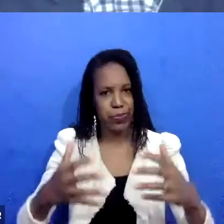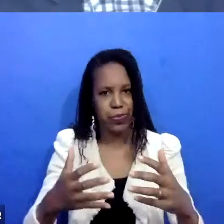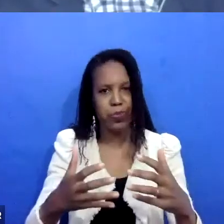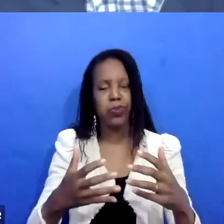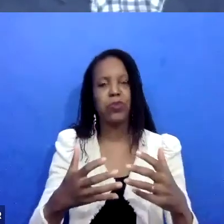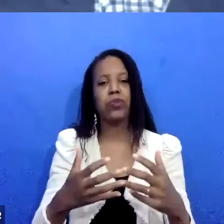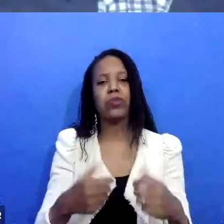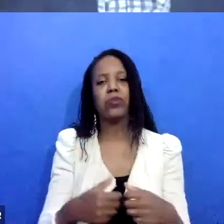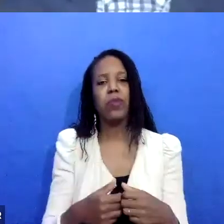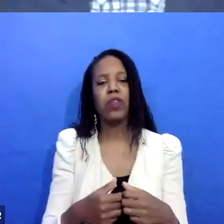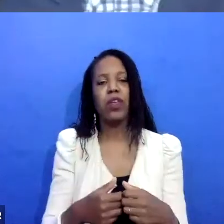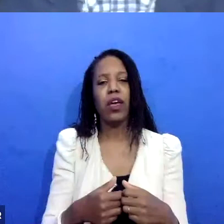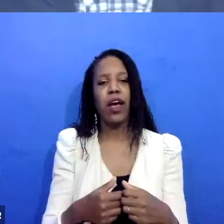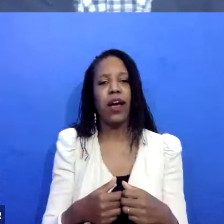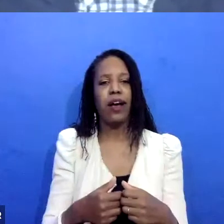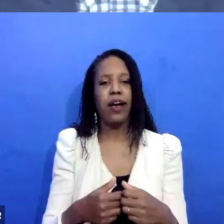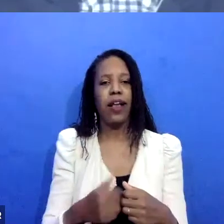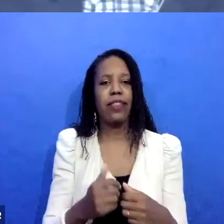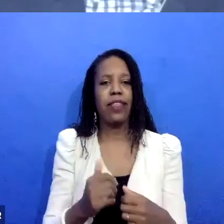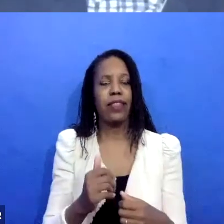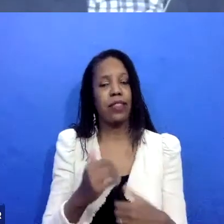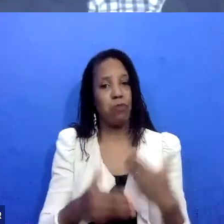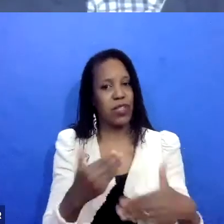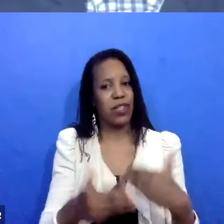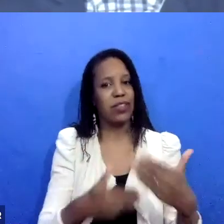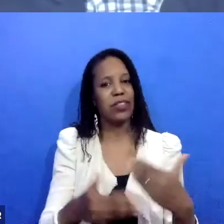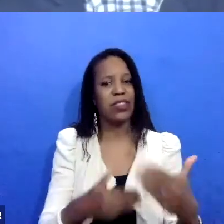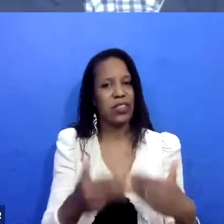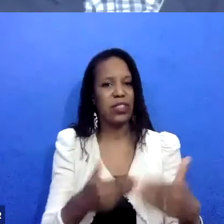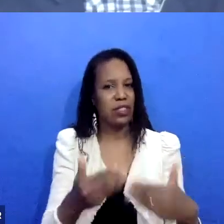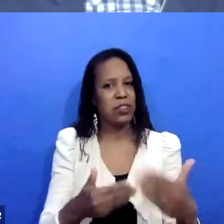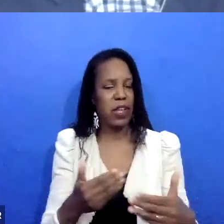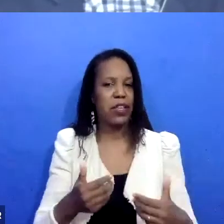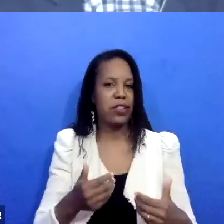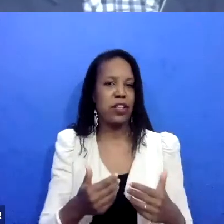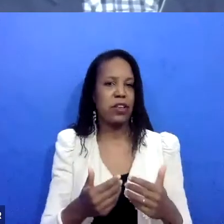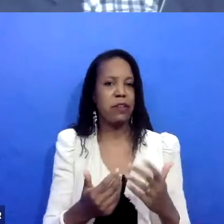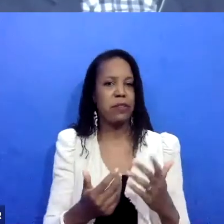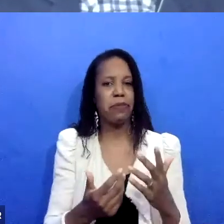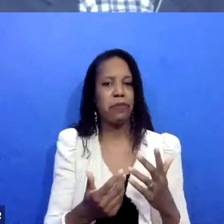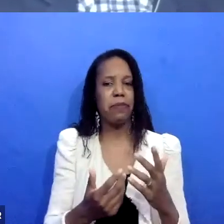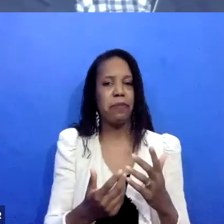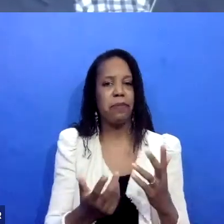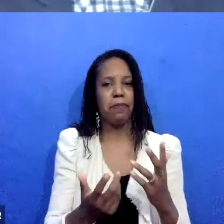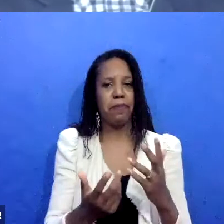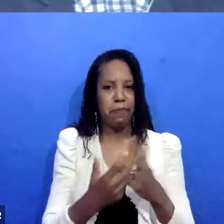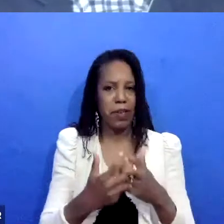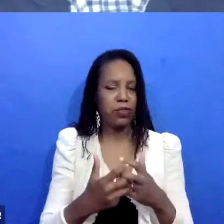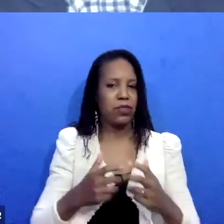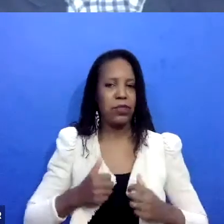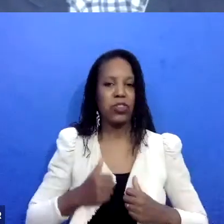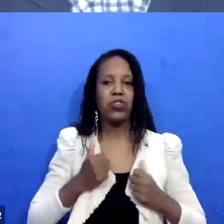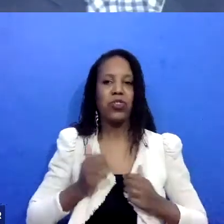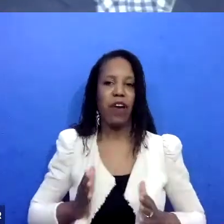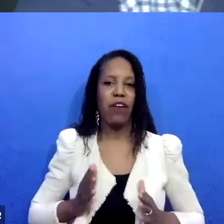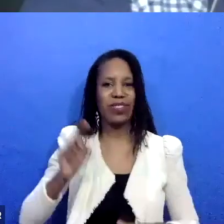as much as we wish the rest of the process were by the survivor needs. Um, I've been, um, an unexpected